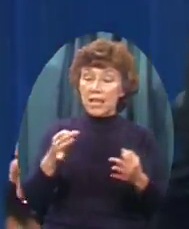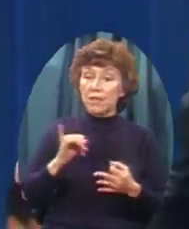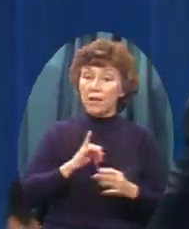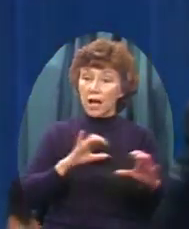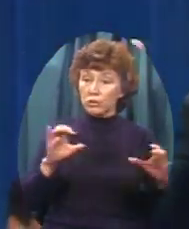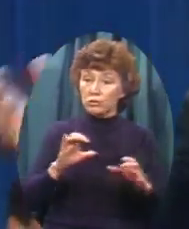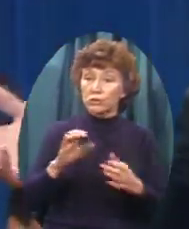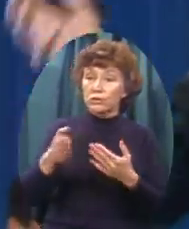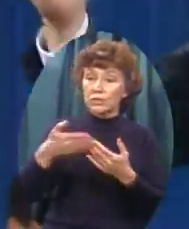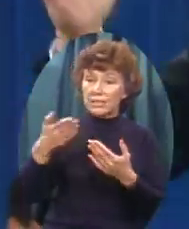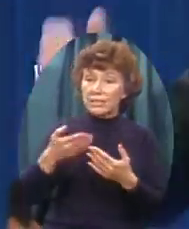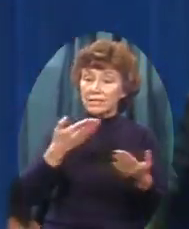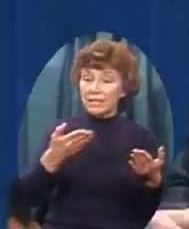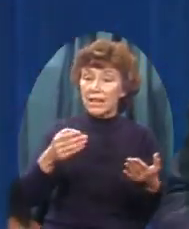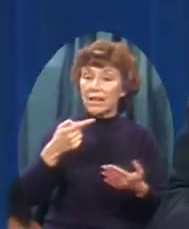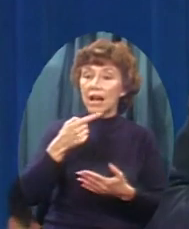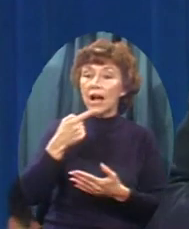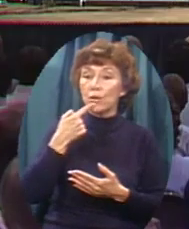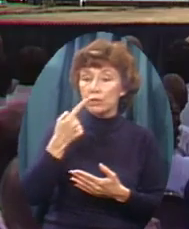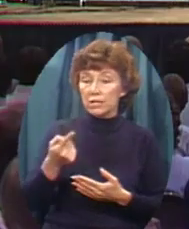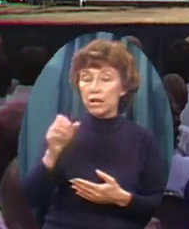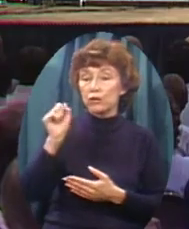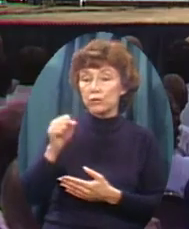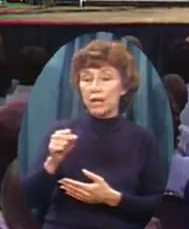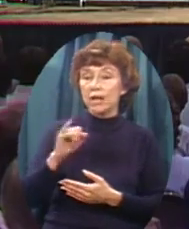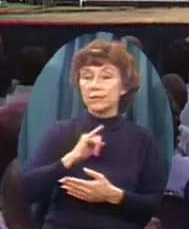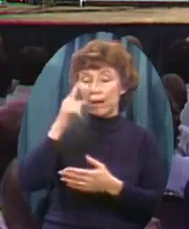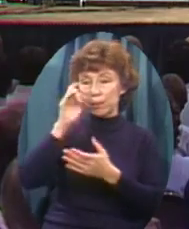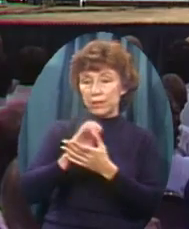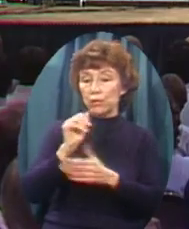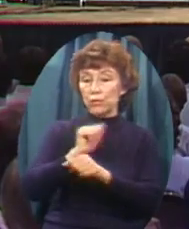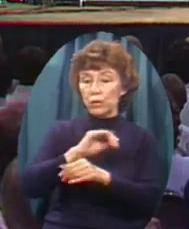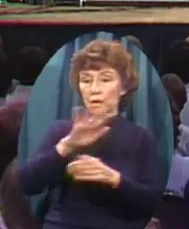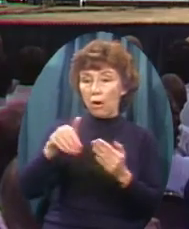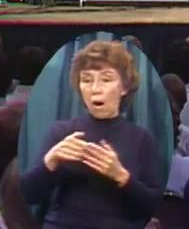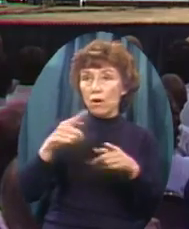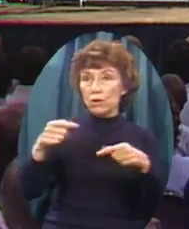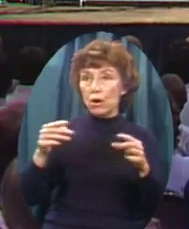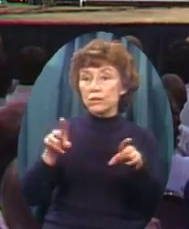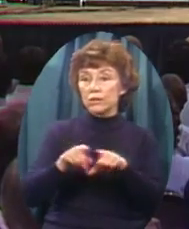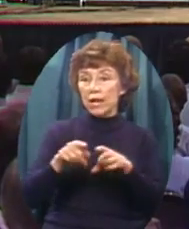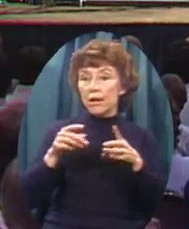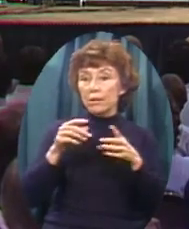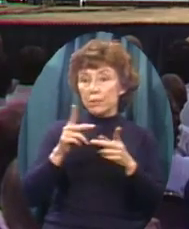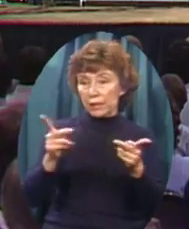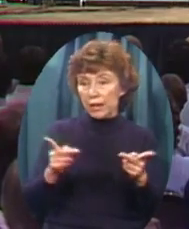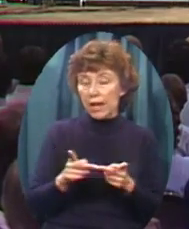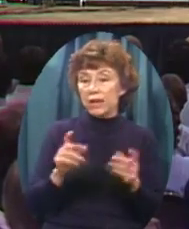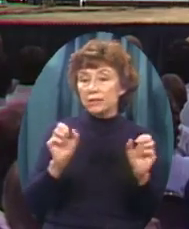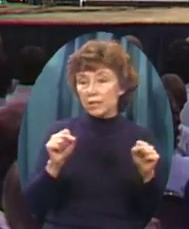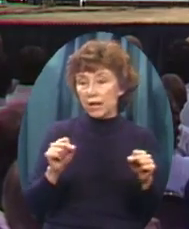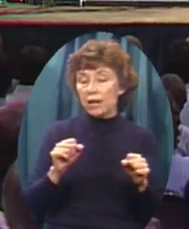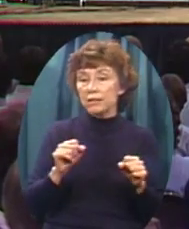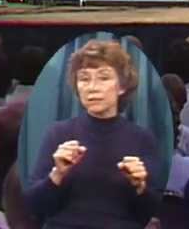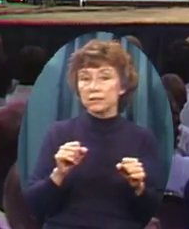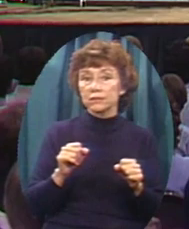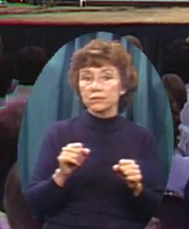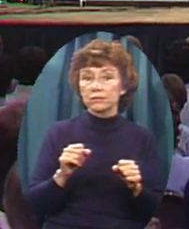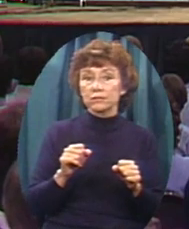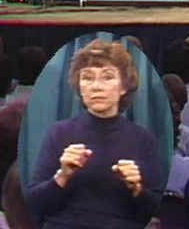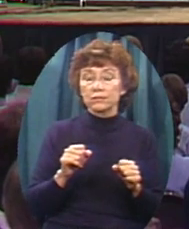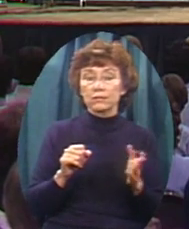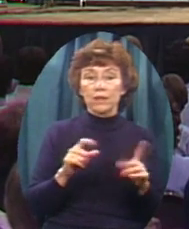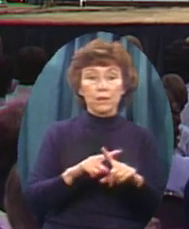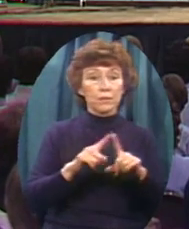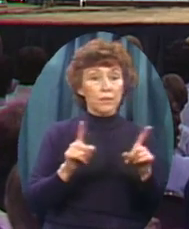tell you Yes I believe We're all working For the same place And I would say There's no exclusivity In this thing Called salvation in Christ And I'd get off the hook